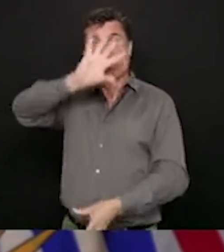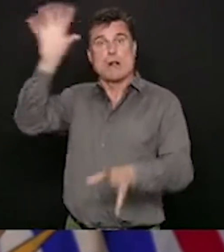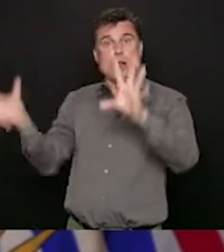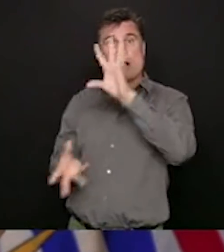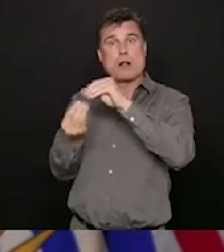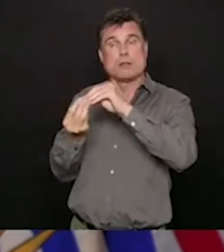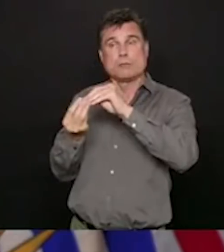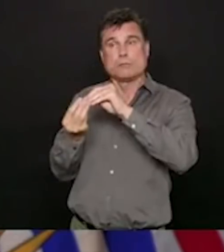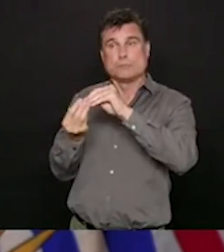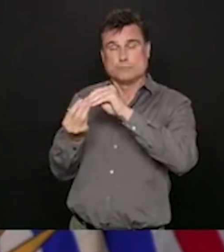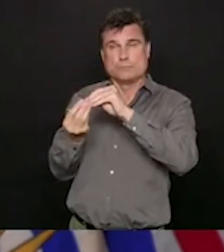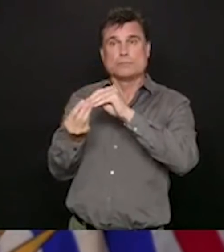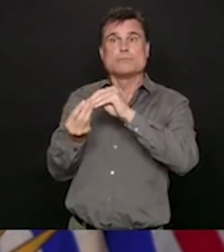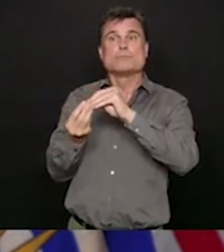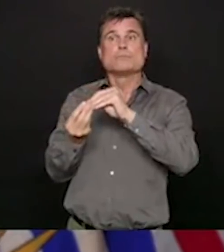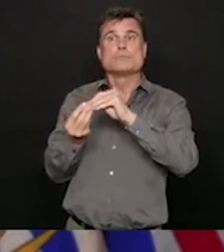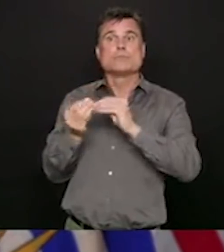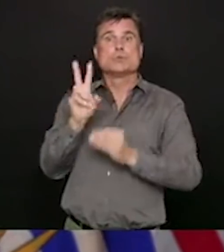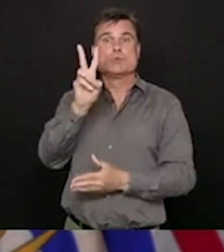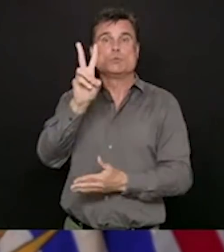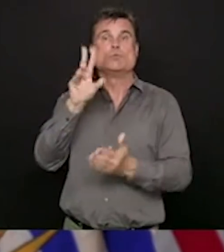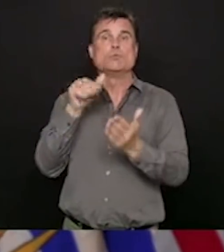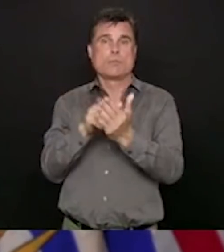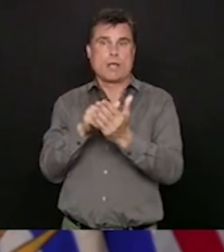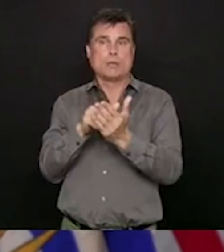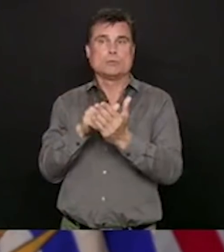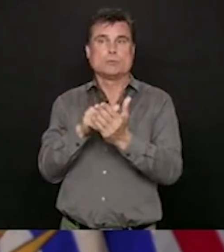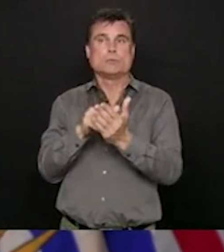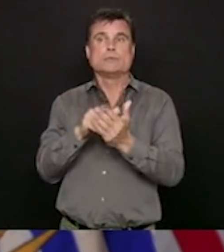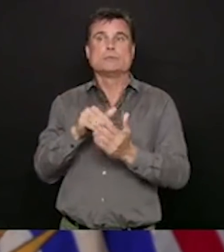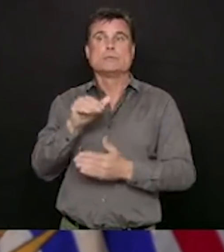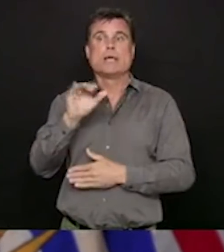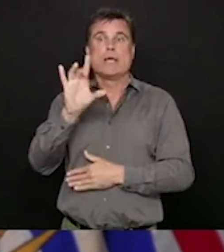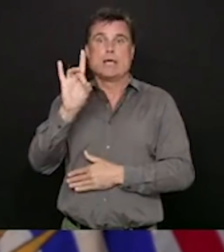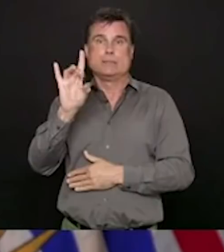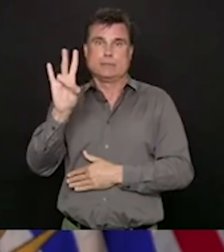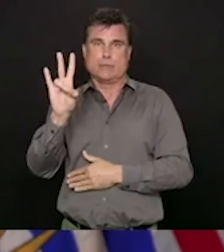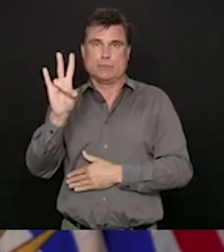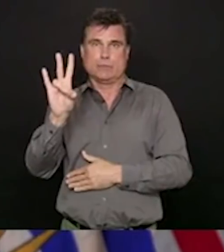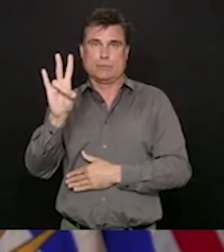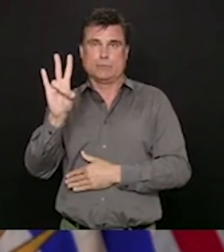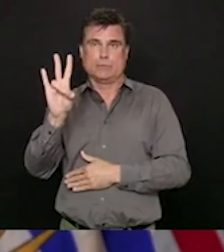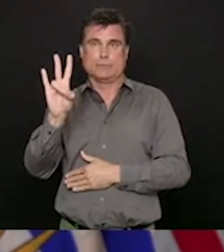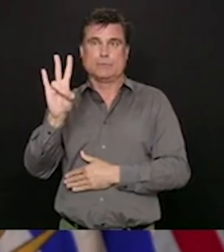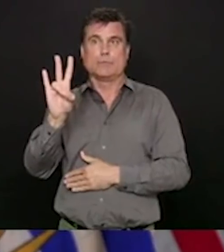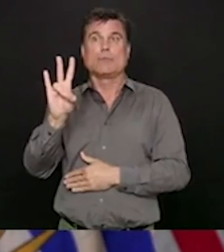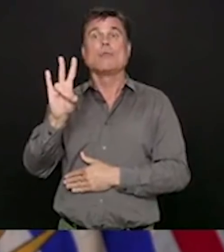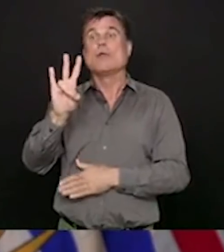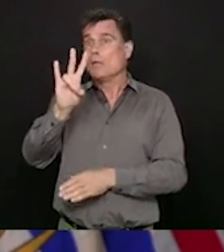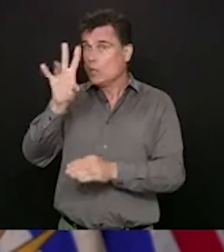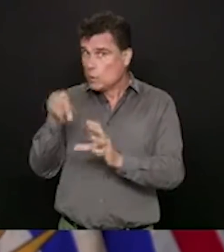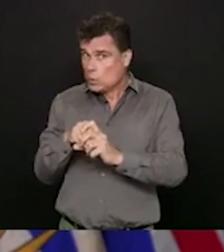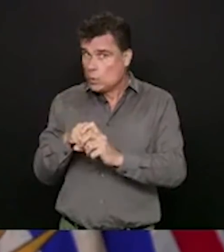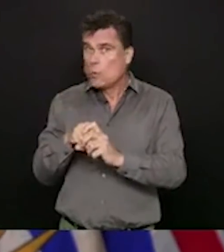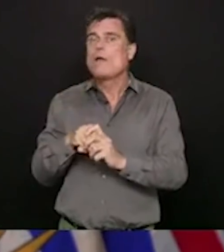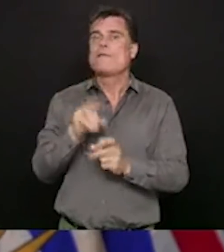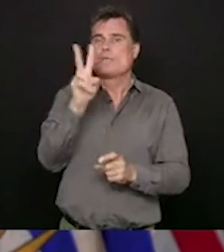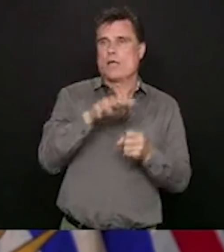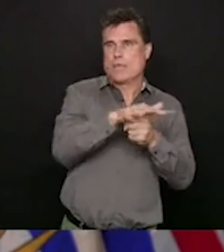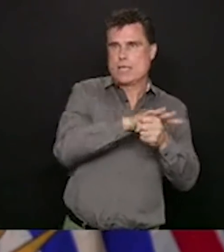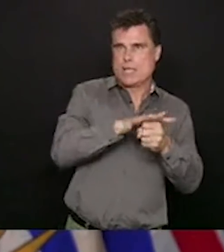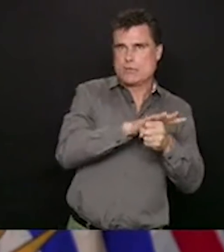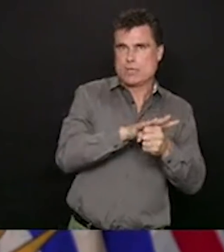have tested positive to 2,087 in British Columbia. That includes 811 people in the Vancouver